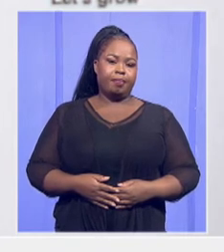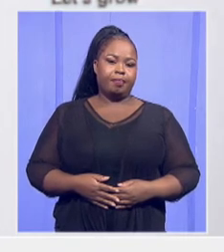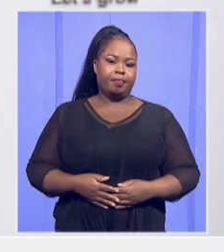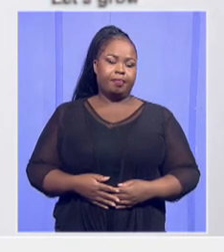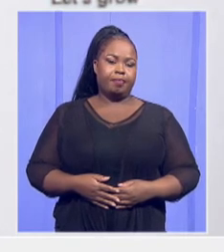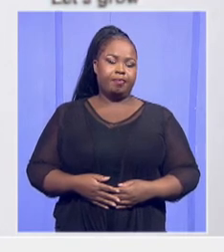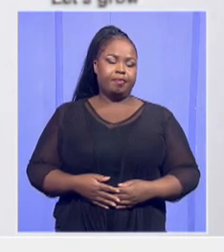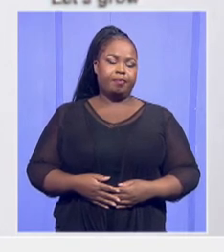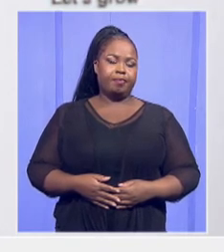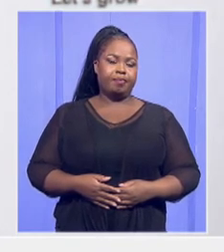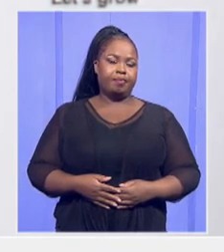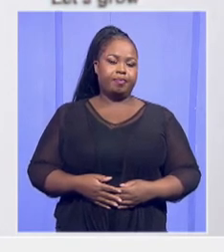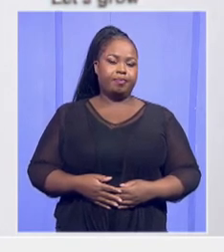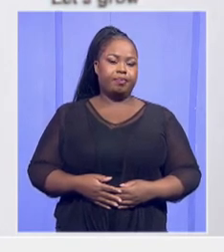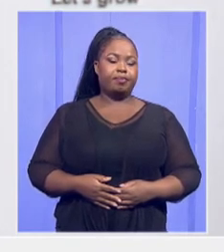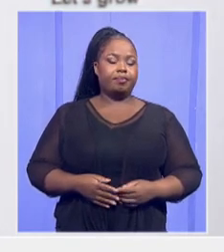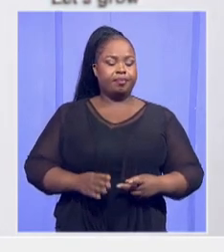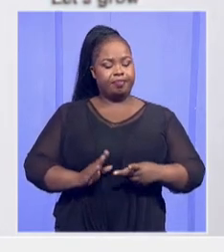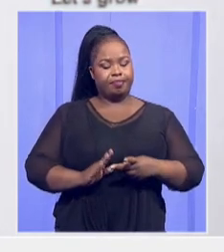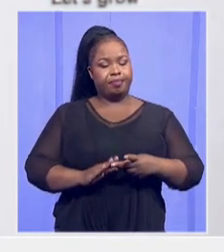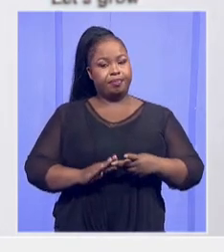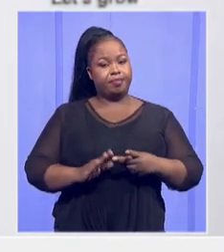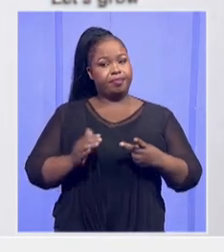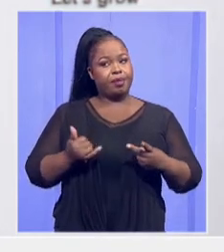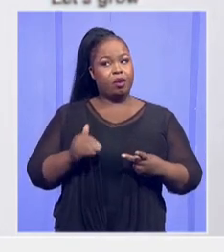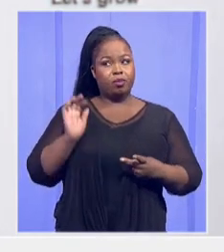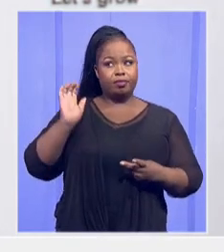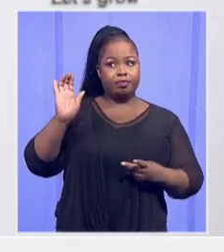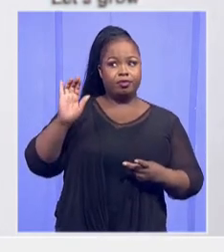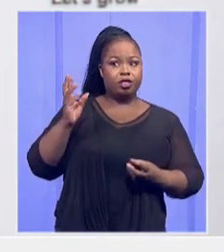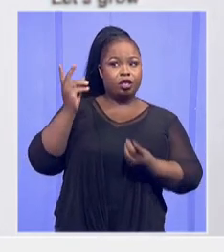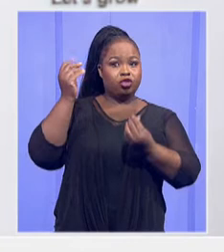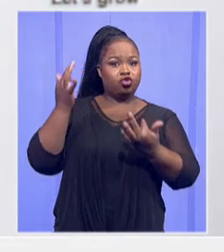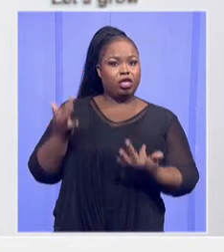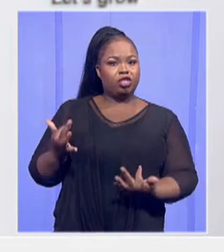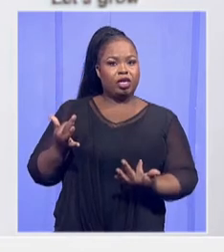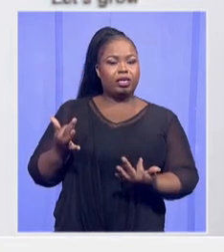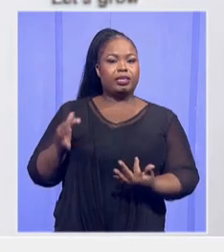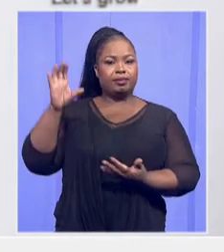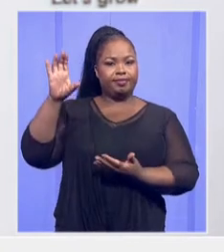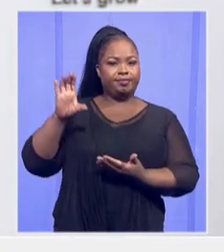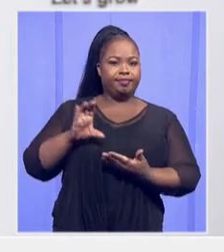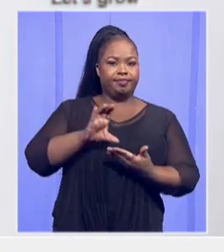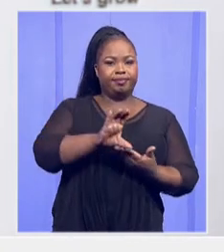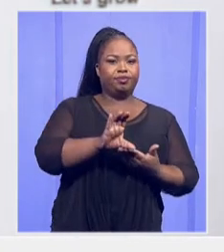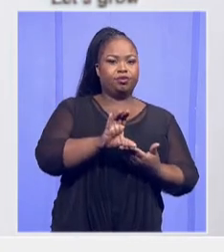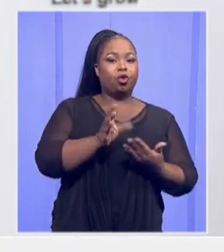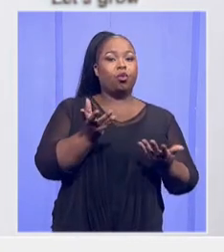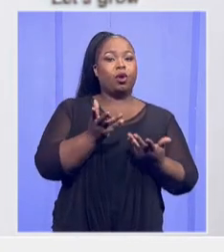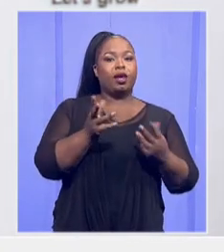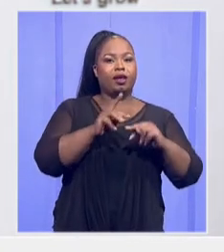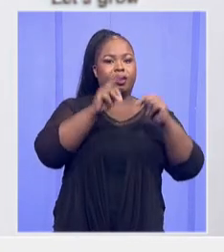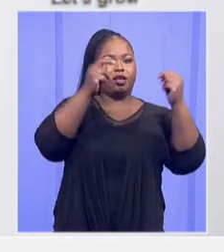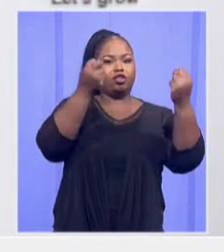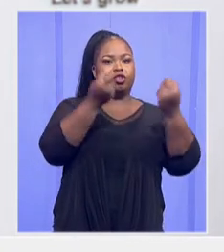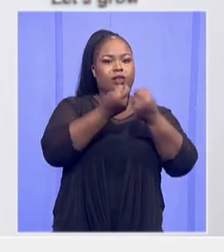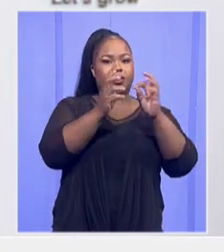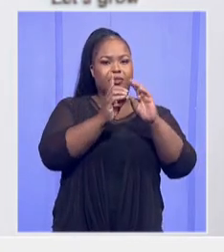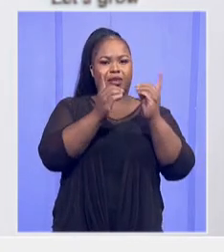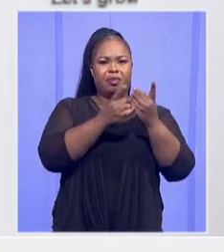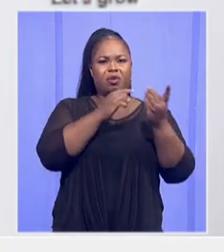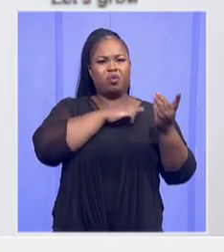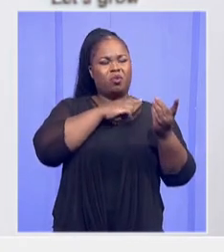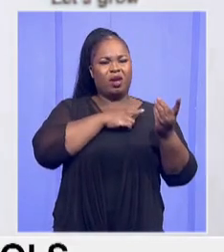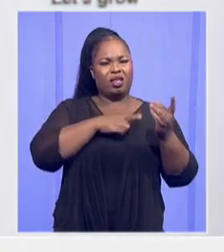And we're grateful to Treasury that it has, again, allocated funding to national departments because infrastructure is not a